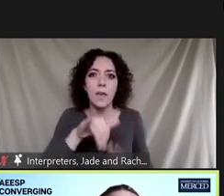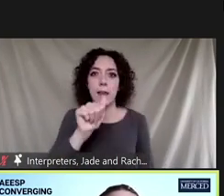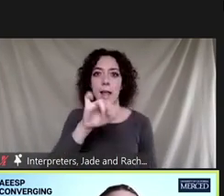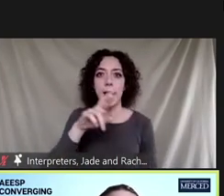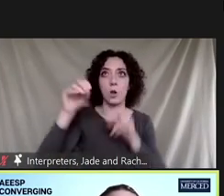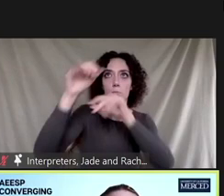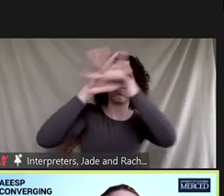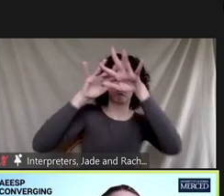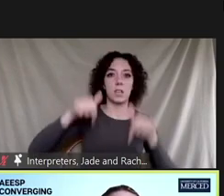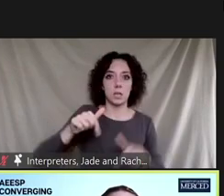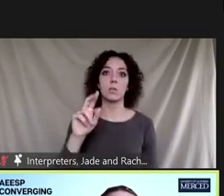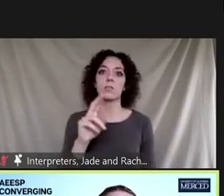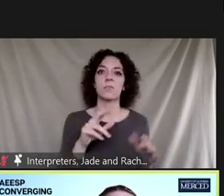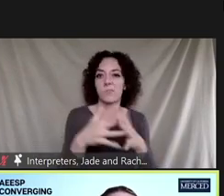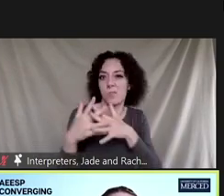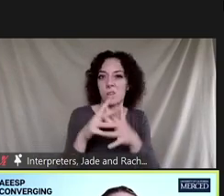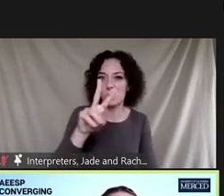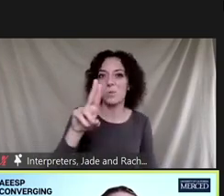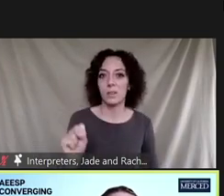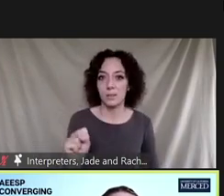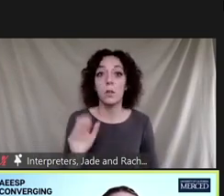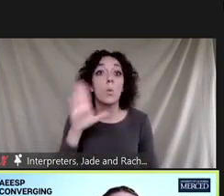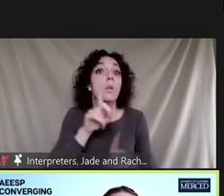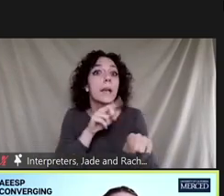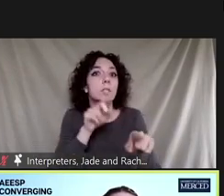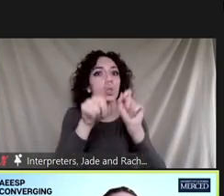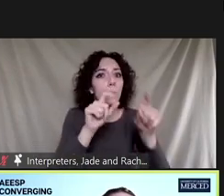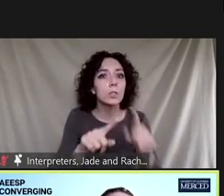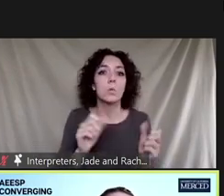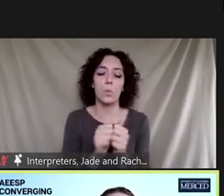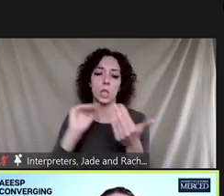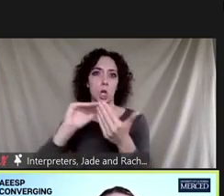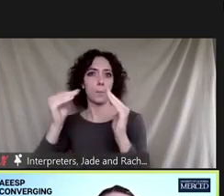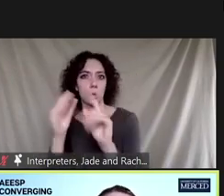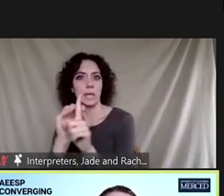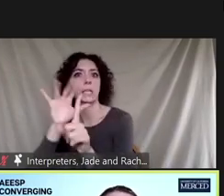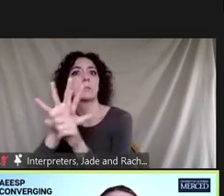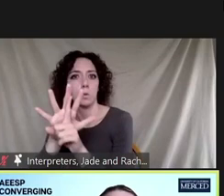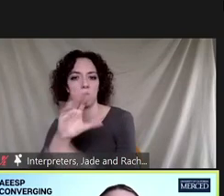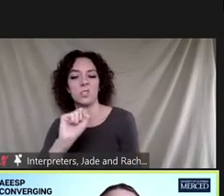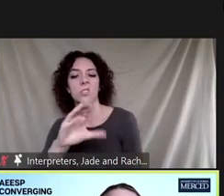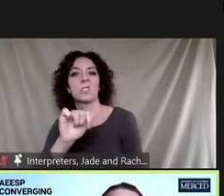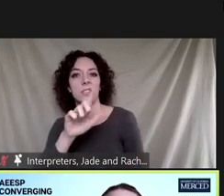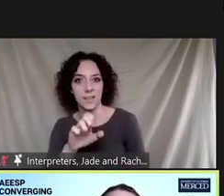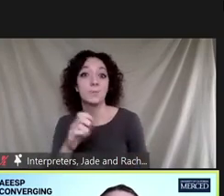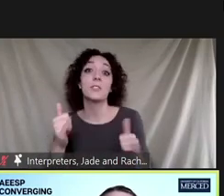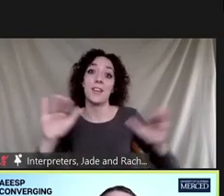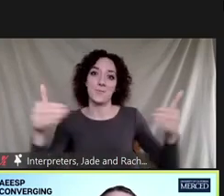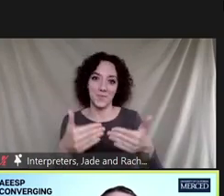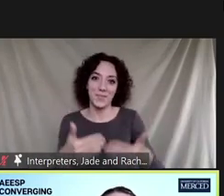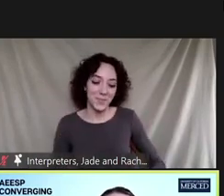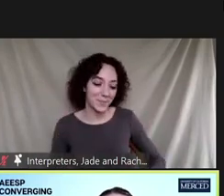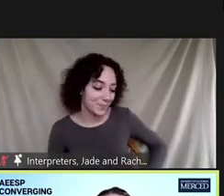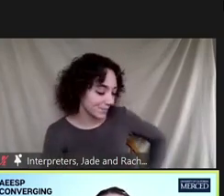approaches are used to answer questions related to community scale exposure and source characterization so please join me in welcoming